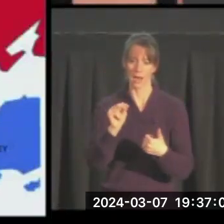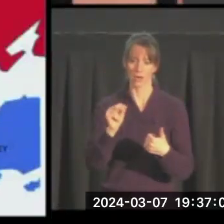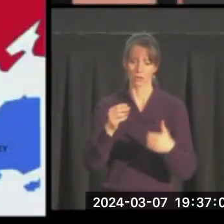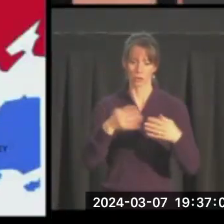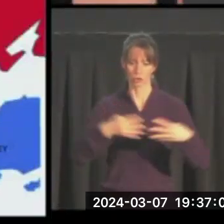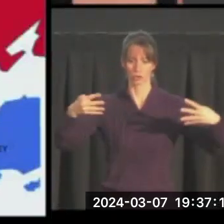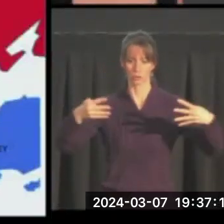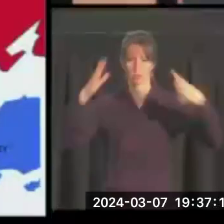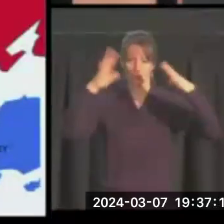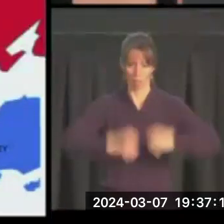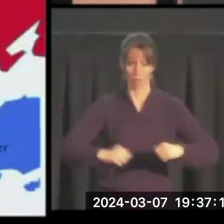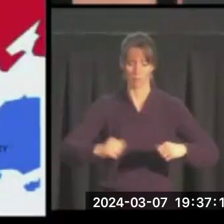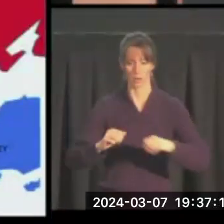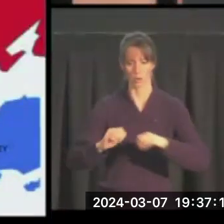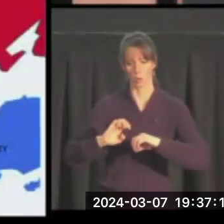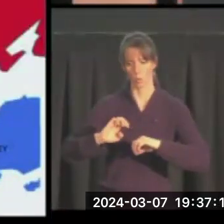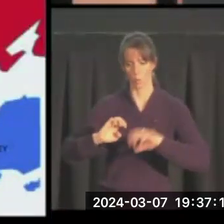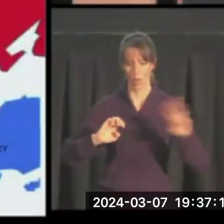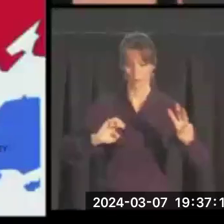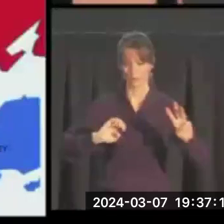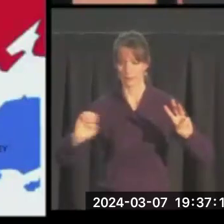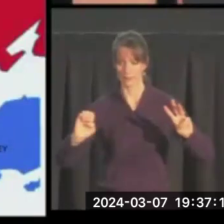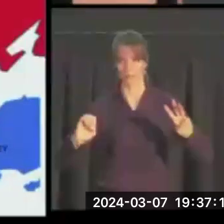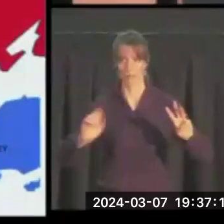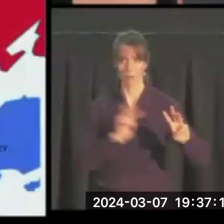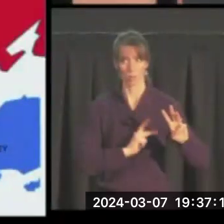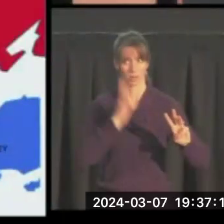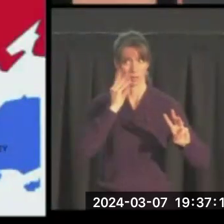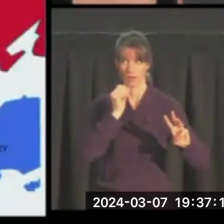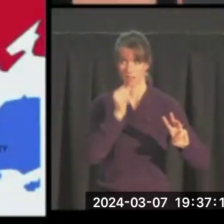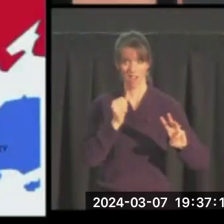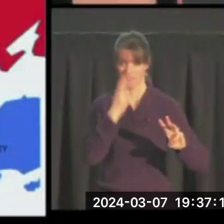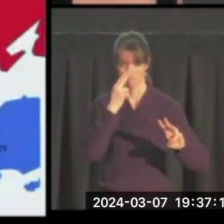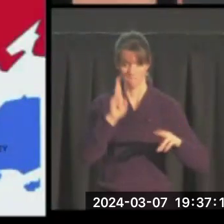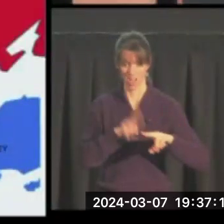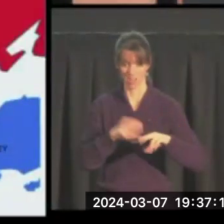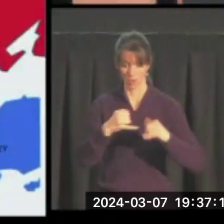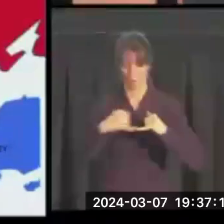East. And I can just tell you from personal experience, it was no fun to cross that border.